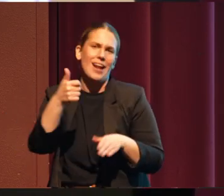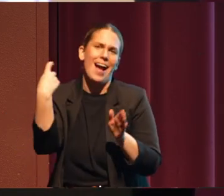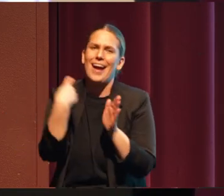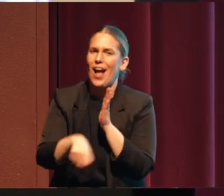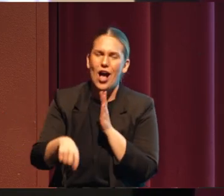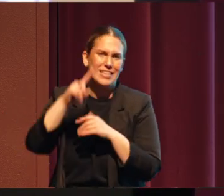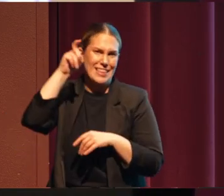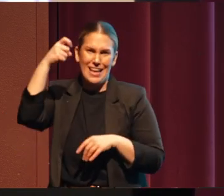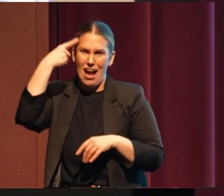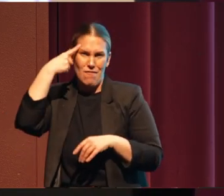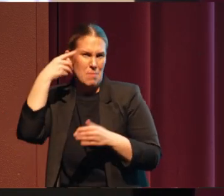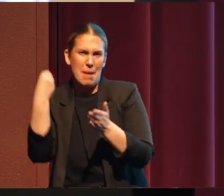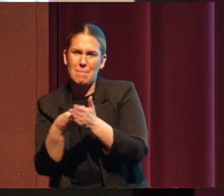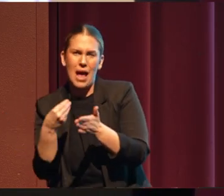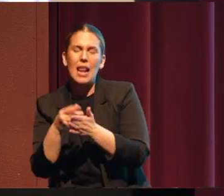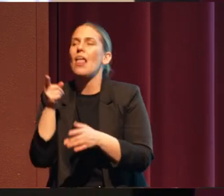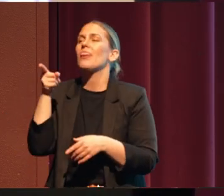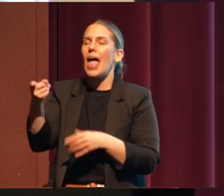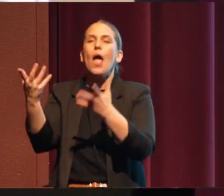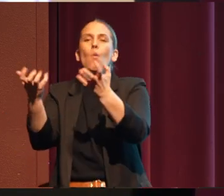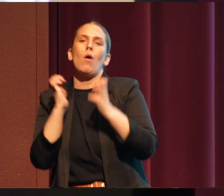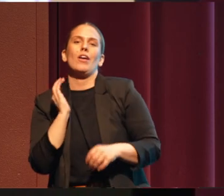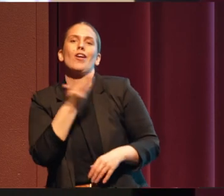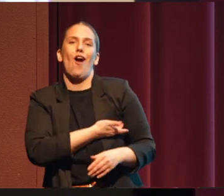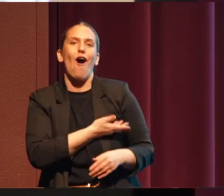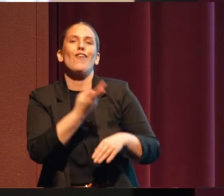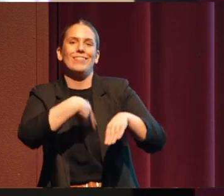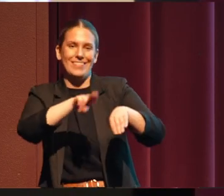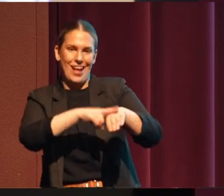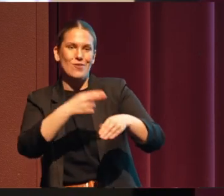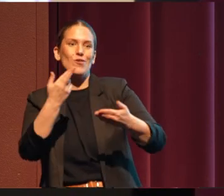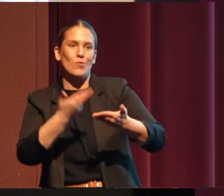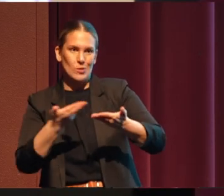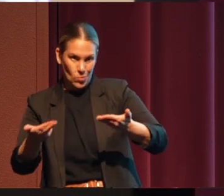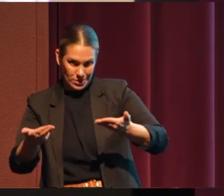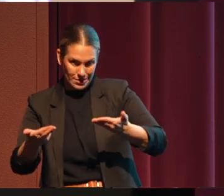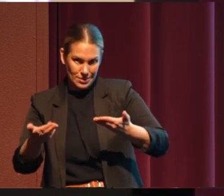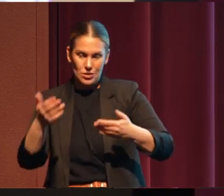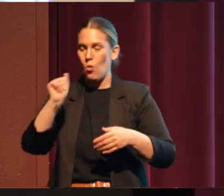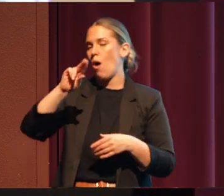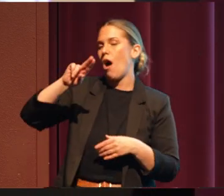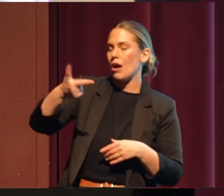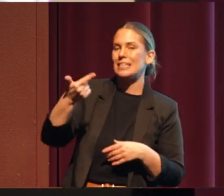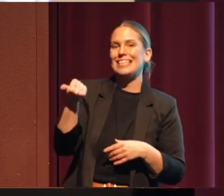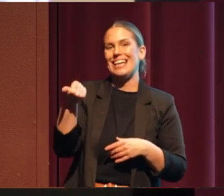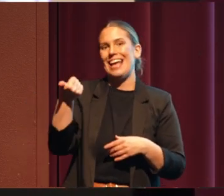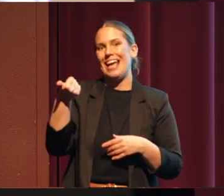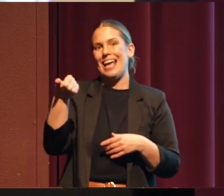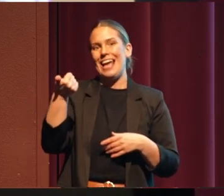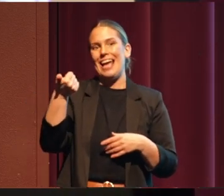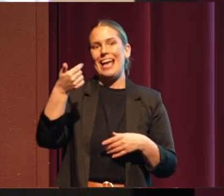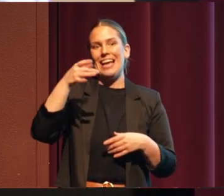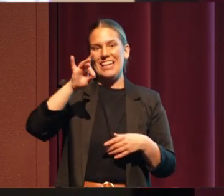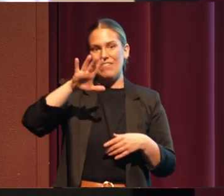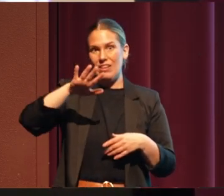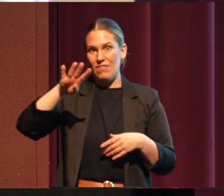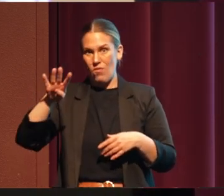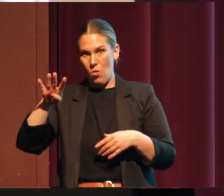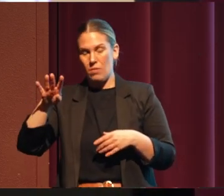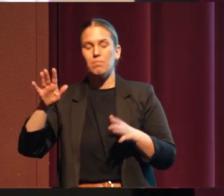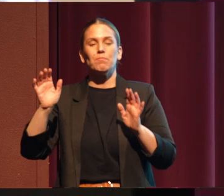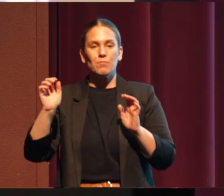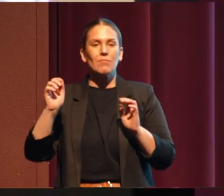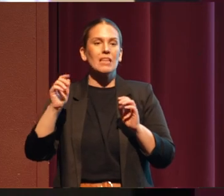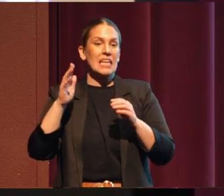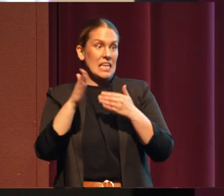natural resources. And so in August of 1954, termination proceeded, even though the Klamath